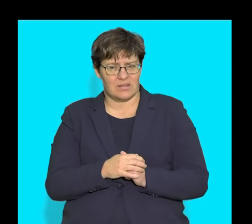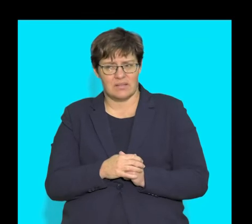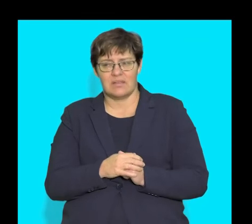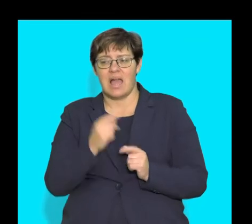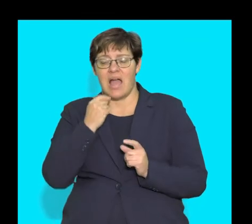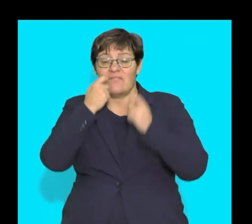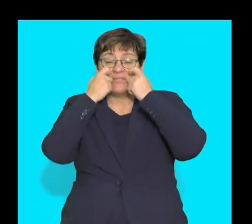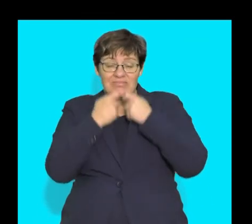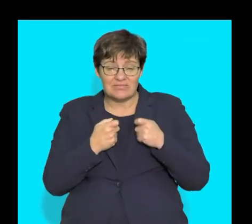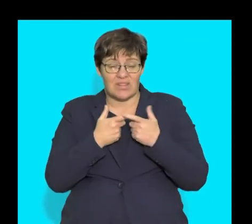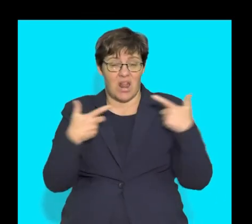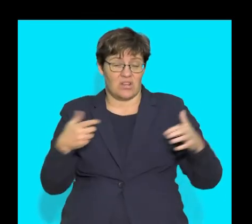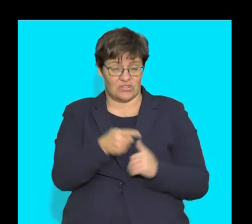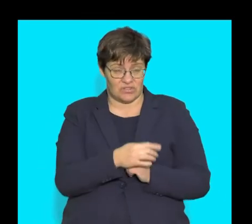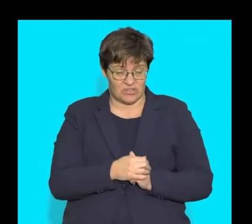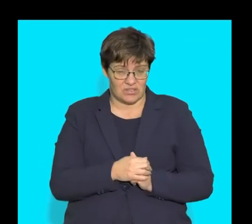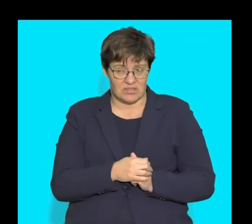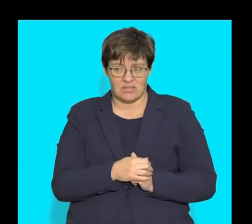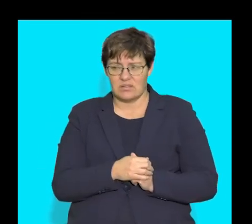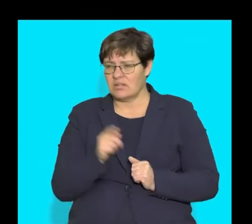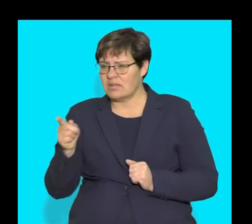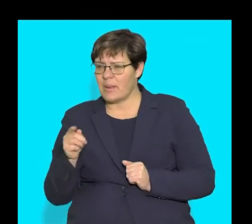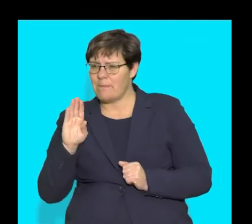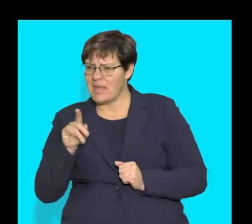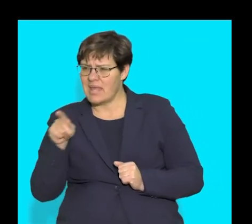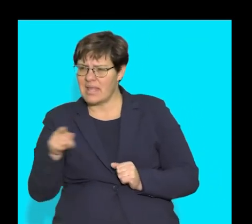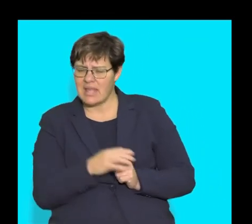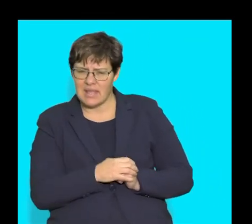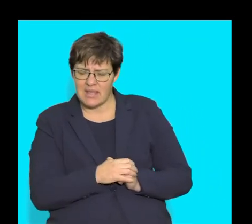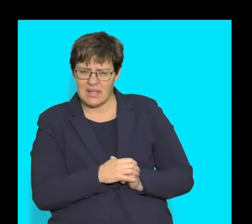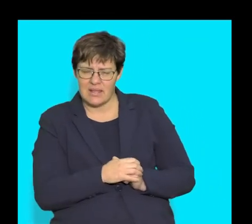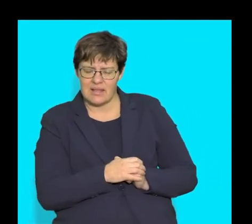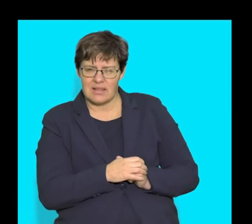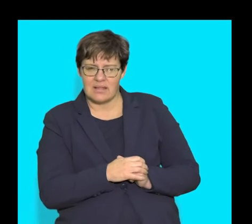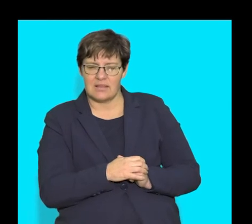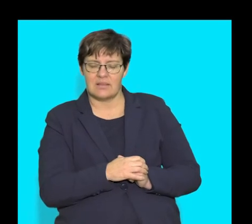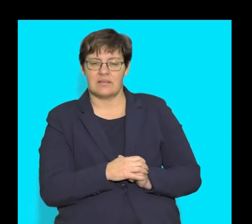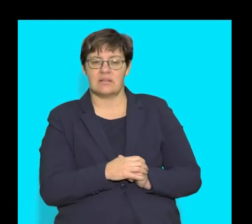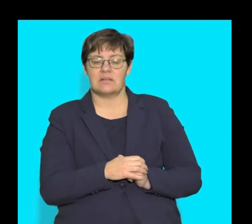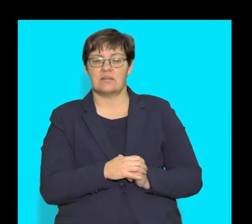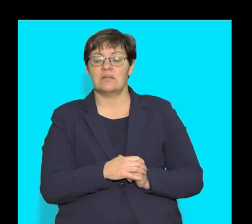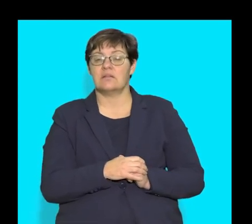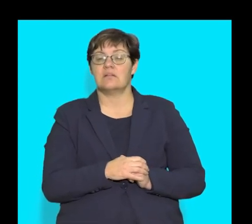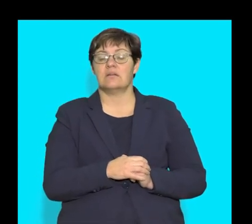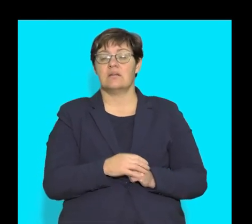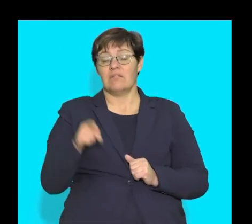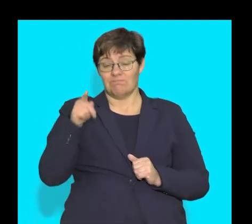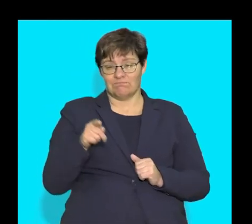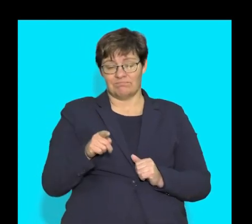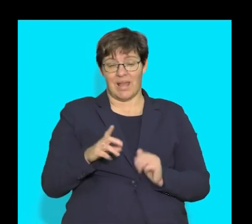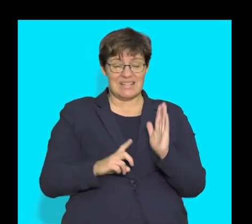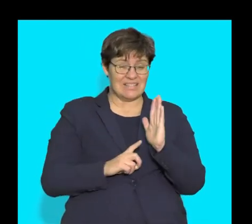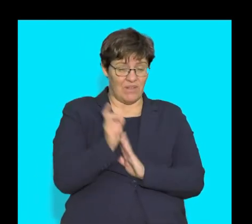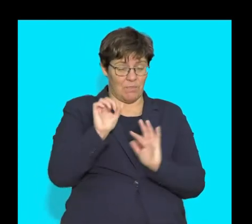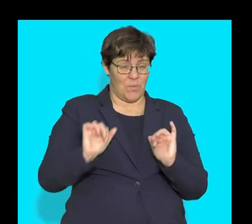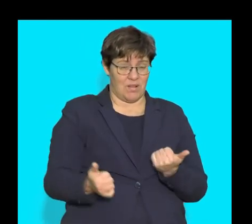I can see that you've got large canines. Let's look at skull B. Again, you can see that